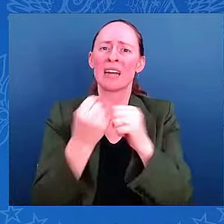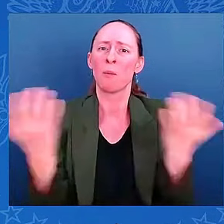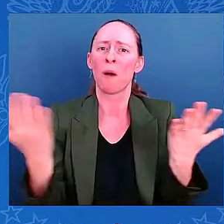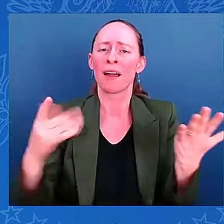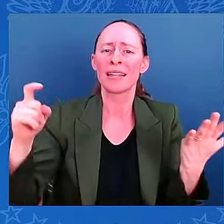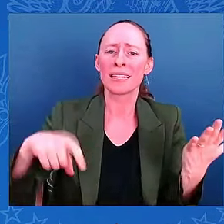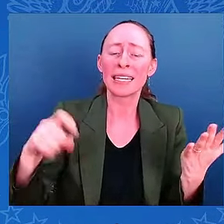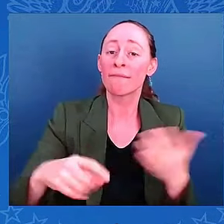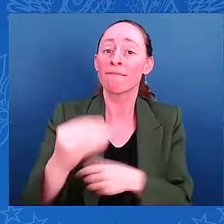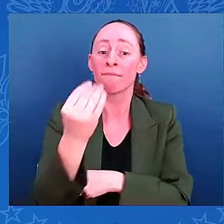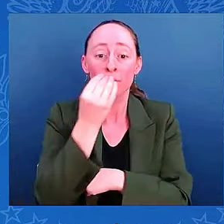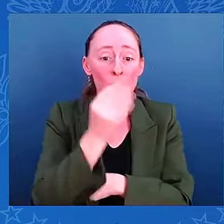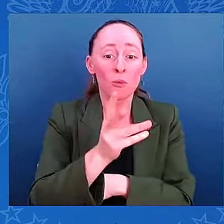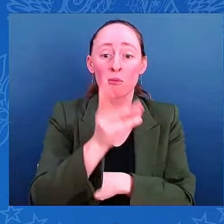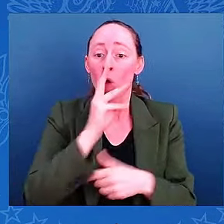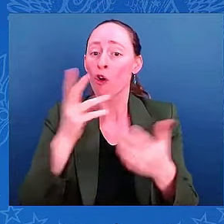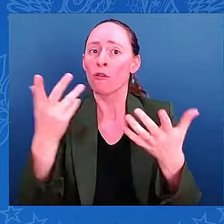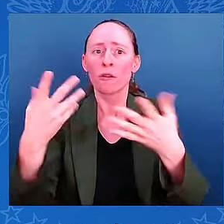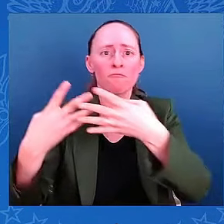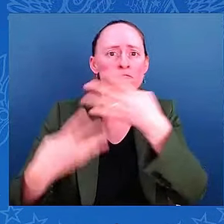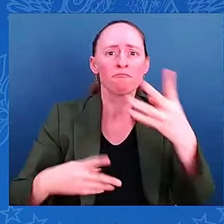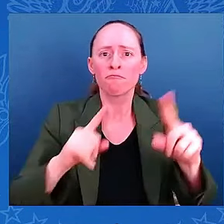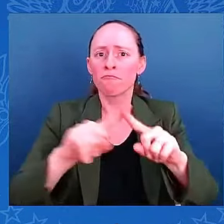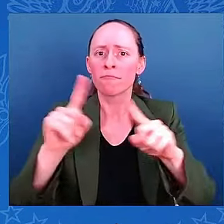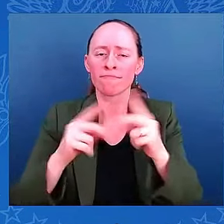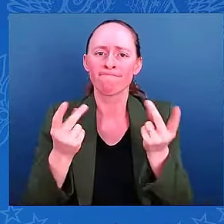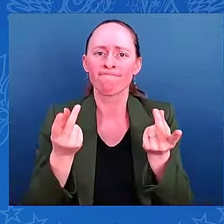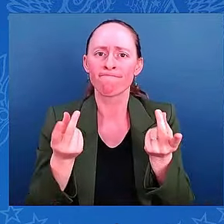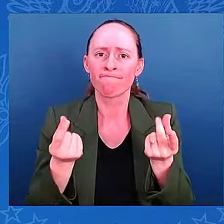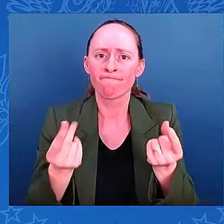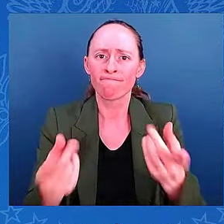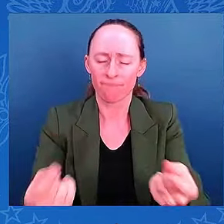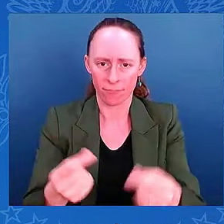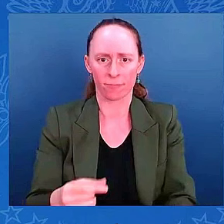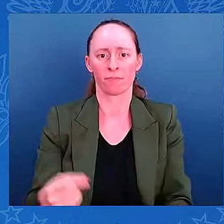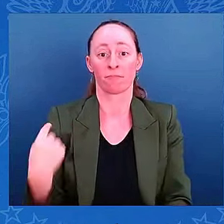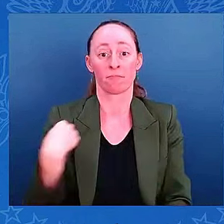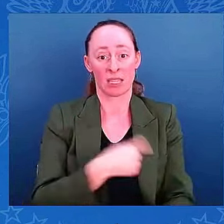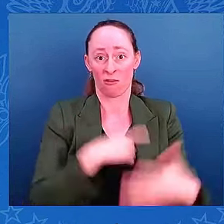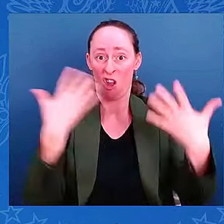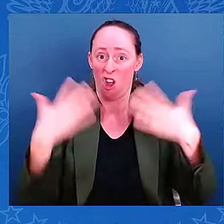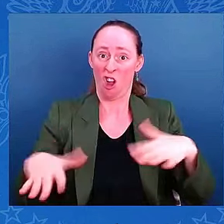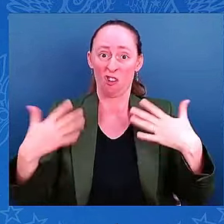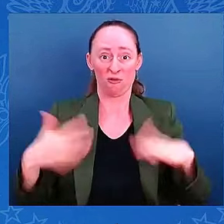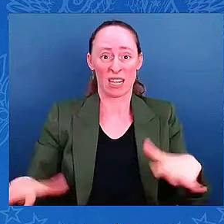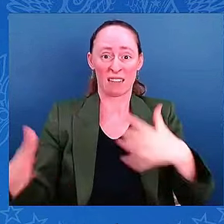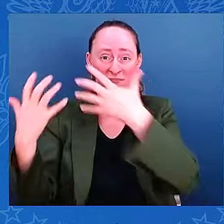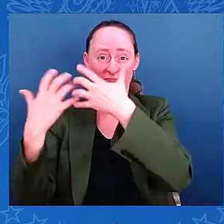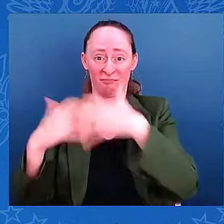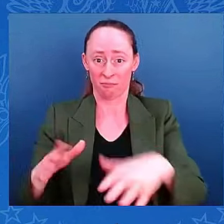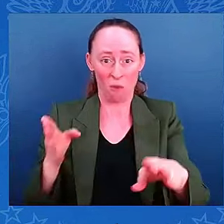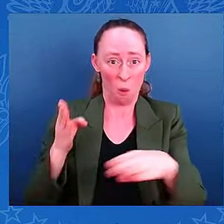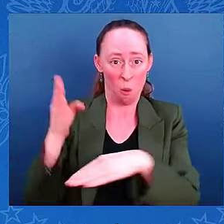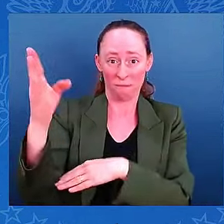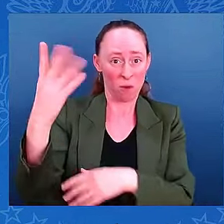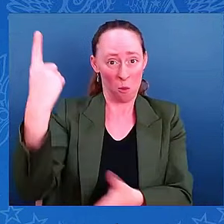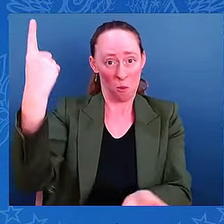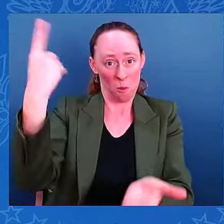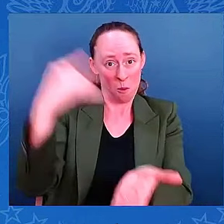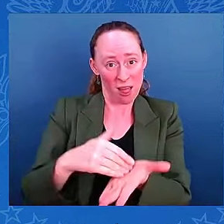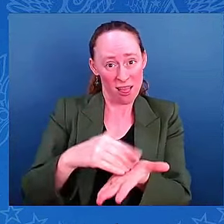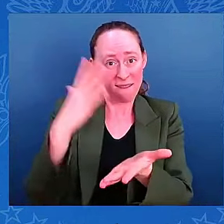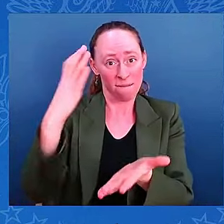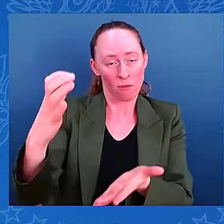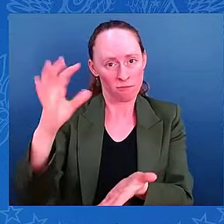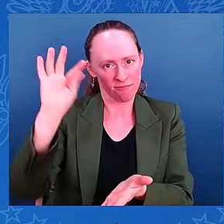Already, we have sent more than 1,000 federal personnel to be on the ground in Florida to assist with what needs